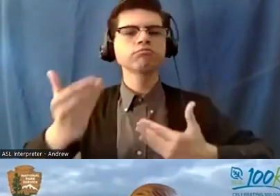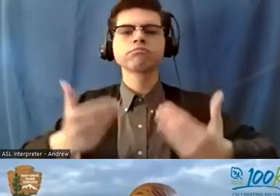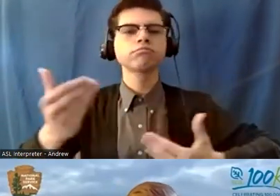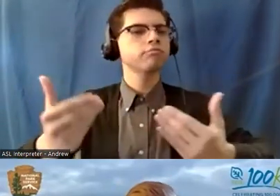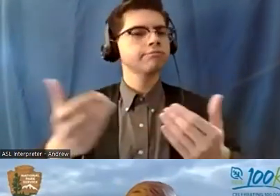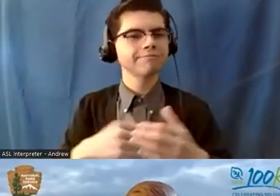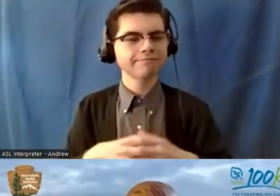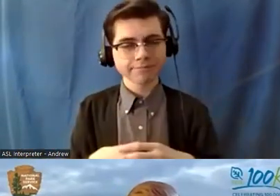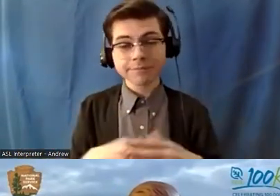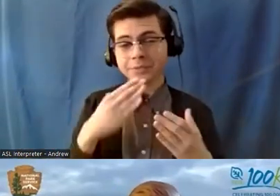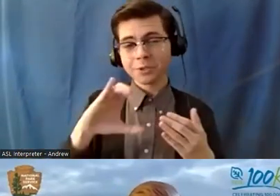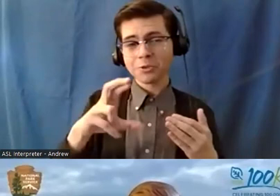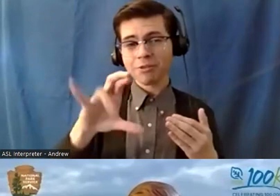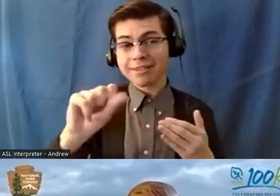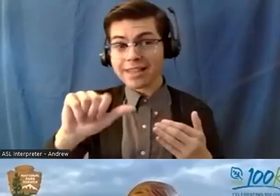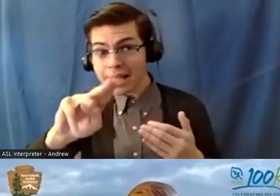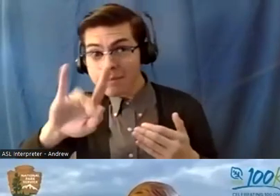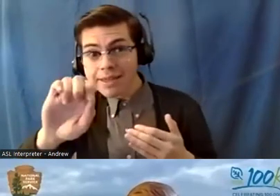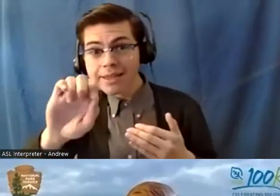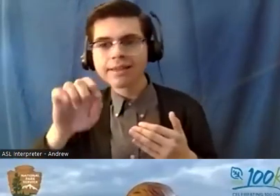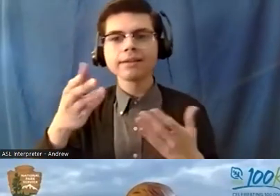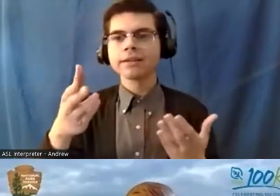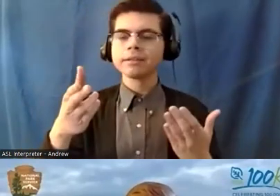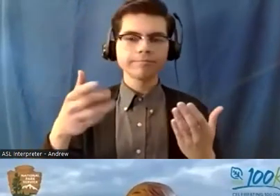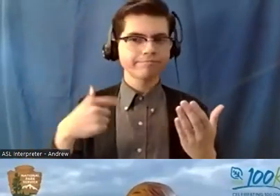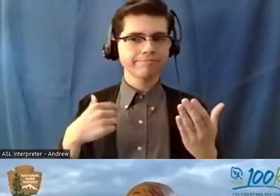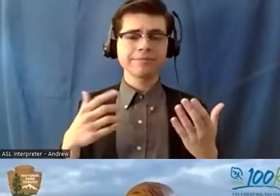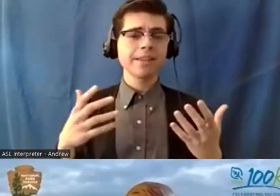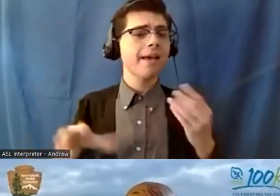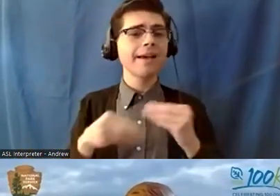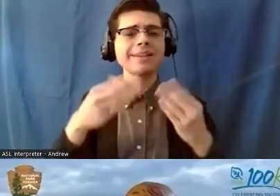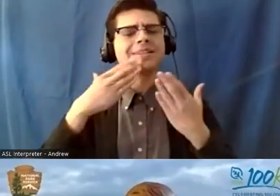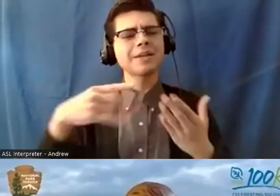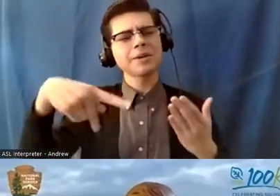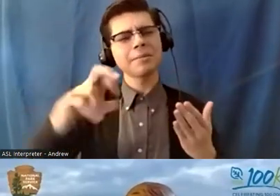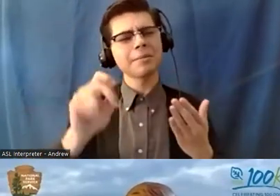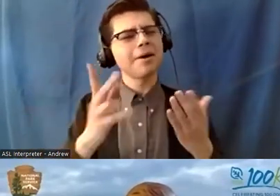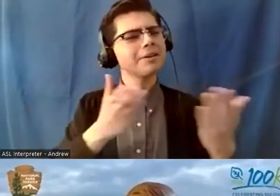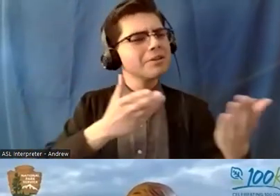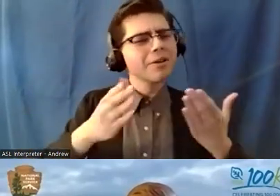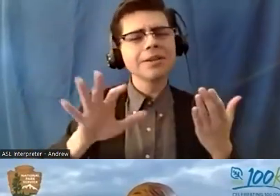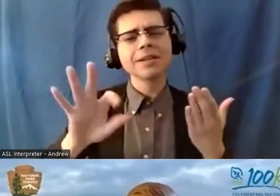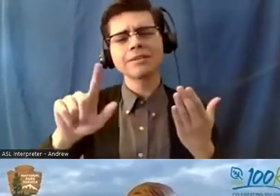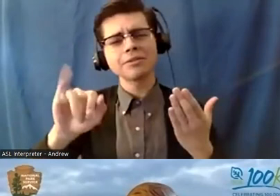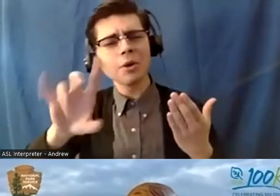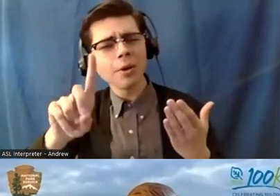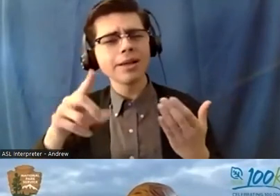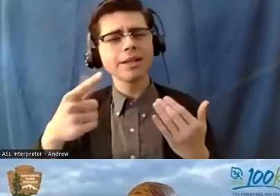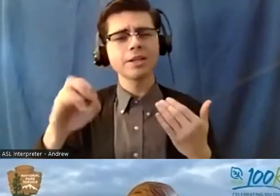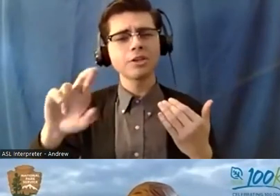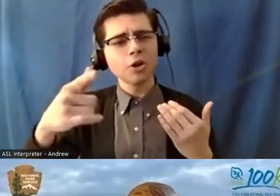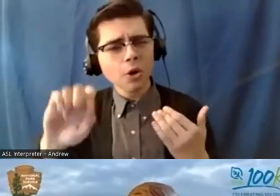thanks chris amy i just want to say thank you park service thank you floyd and george liz